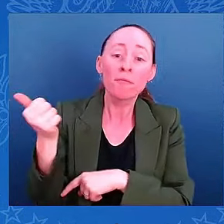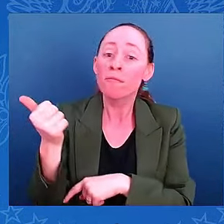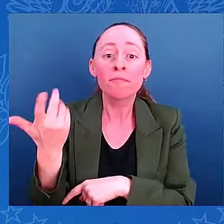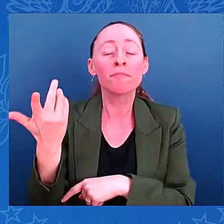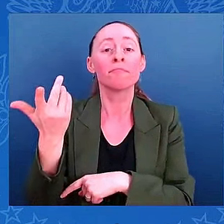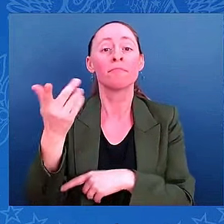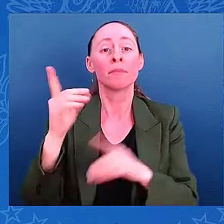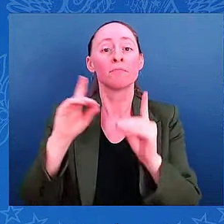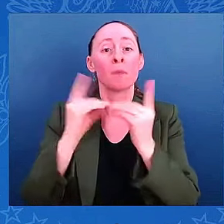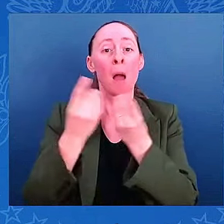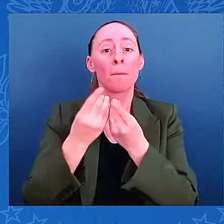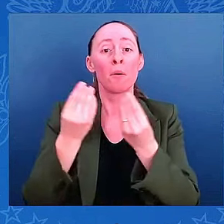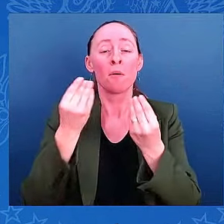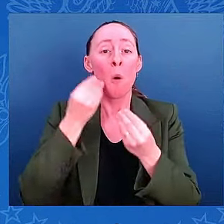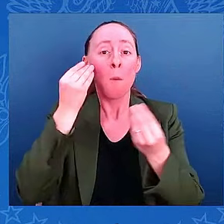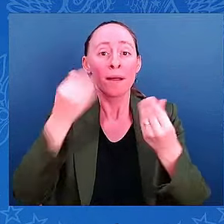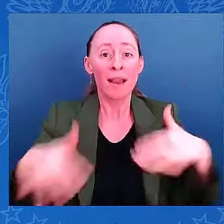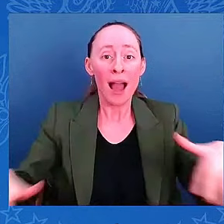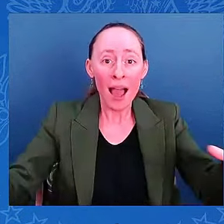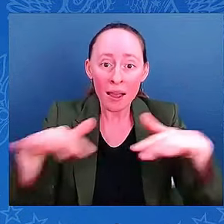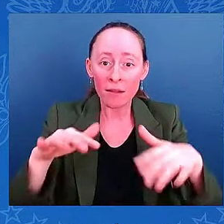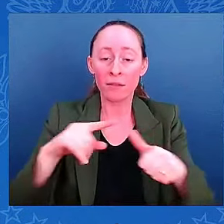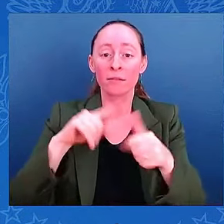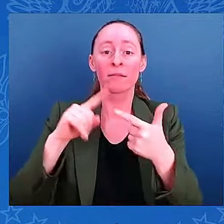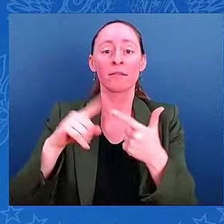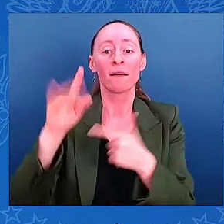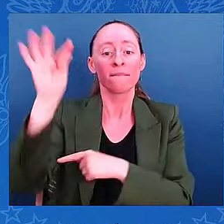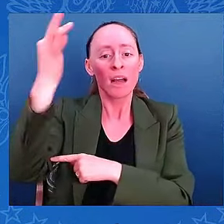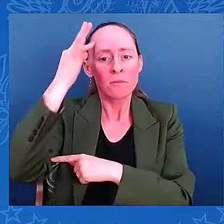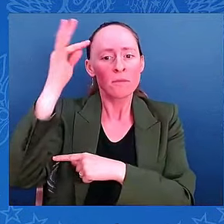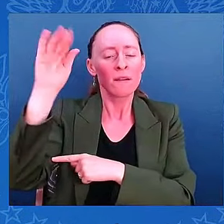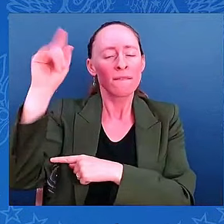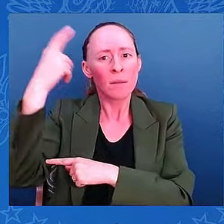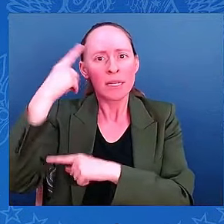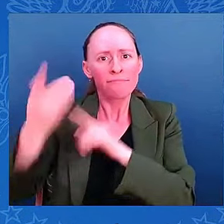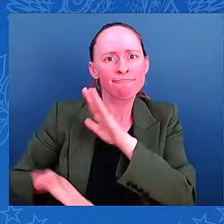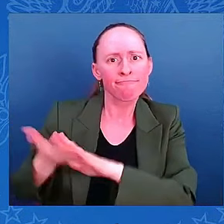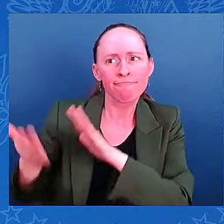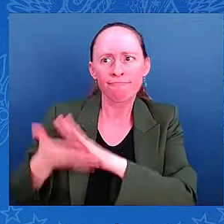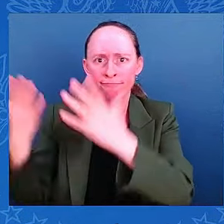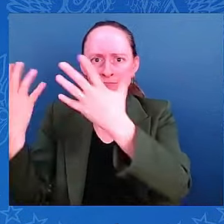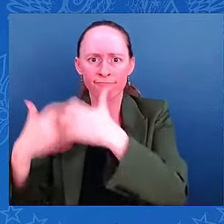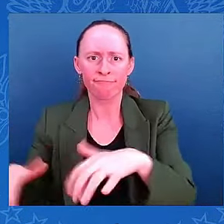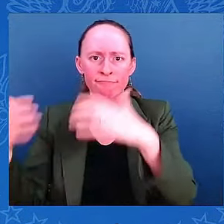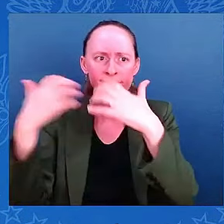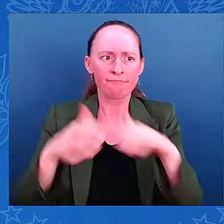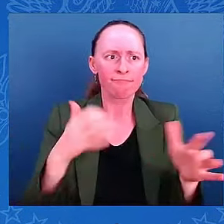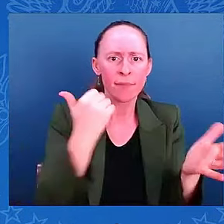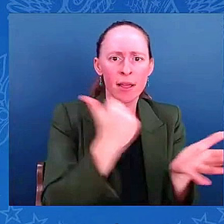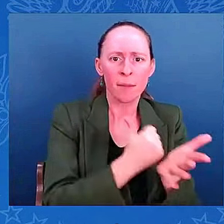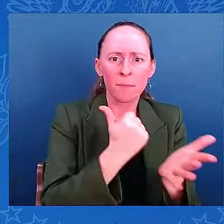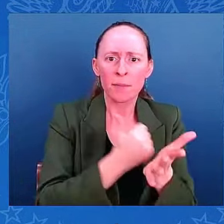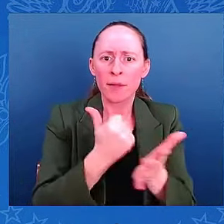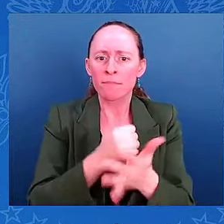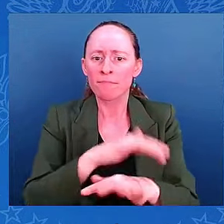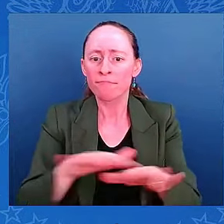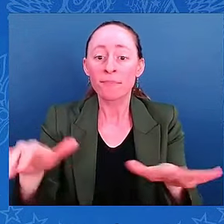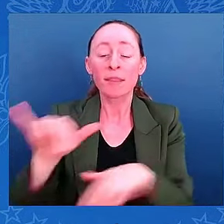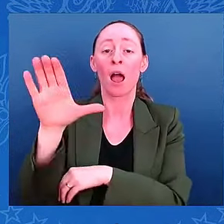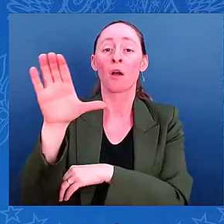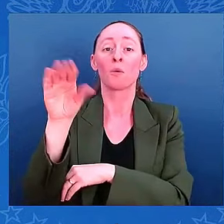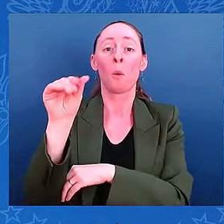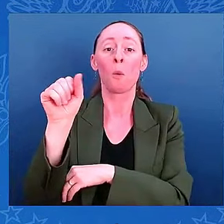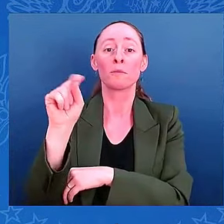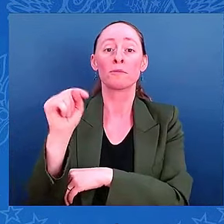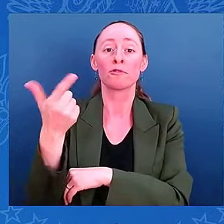your administration. I know you will hear from the Commandant of the United States Coast Guard, Linda Fagan. United States Coast Guard has